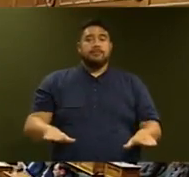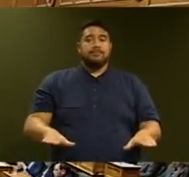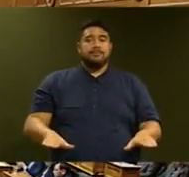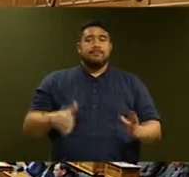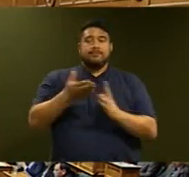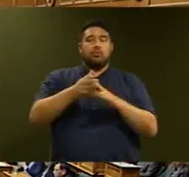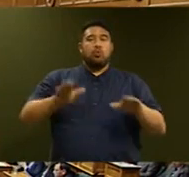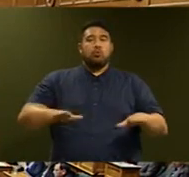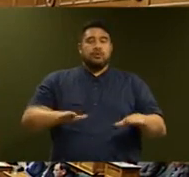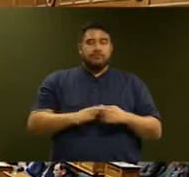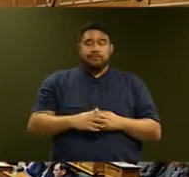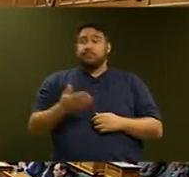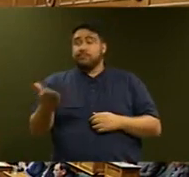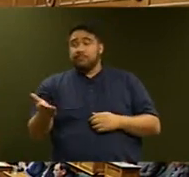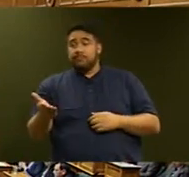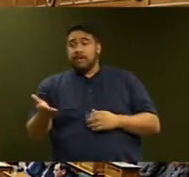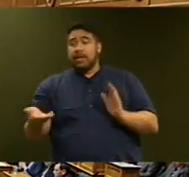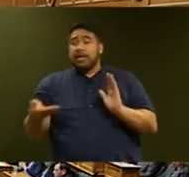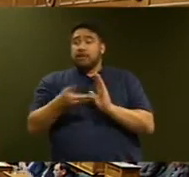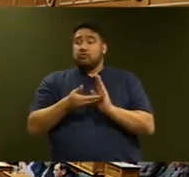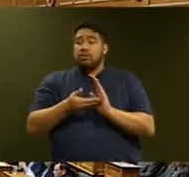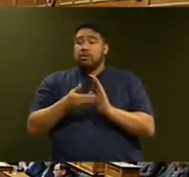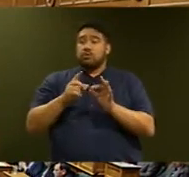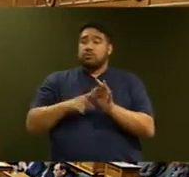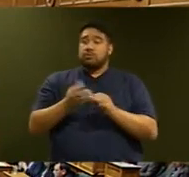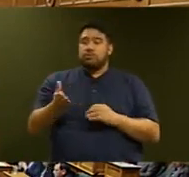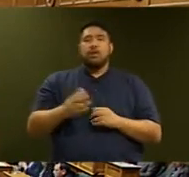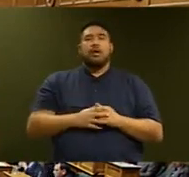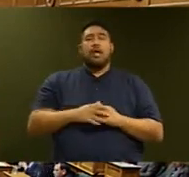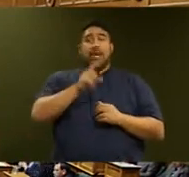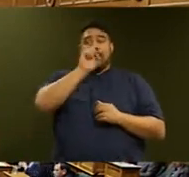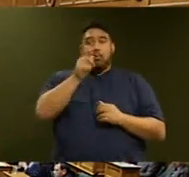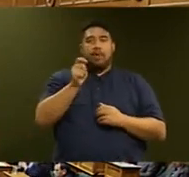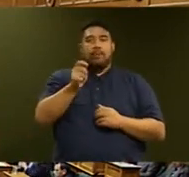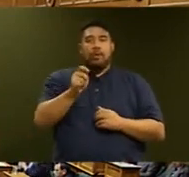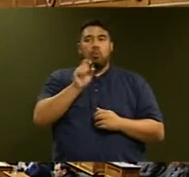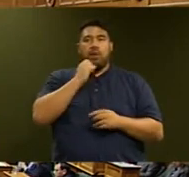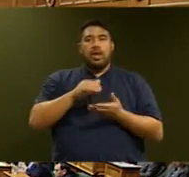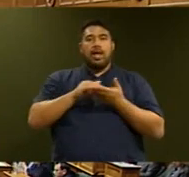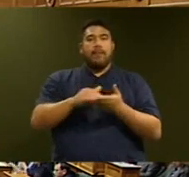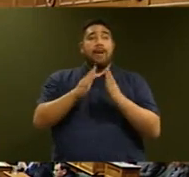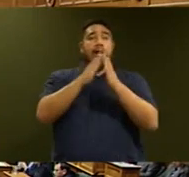Further supplementary. Ana Hila. How will KiwiBuild make housing more affordable?